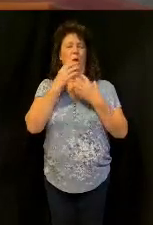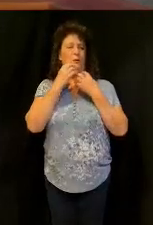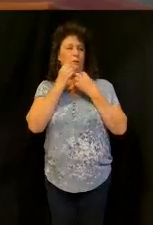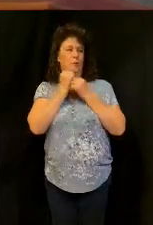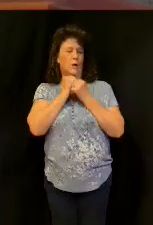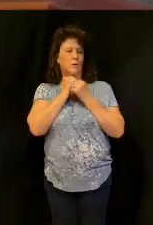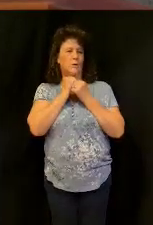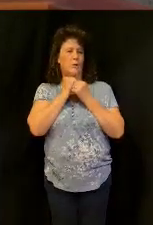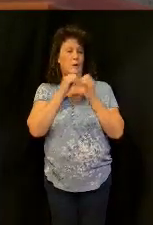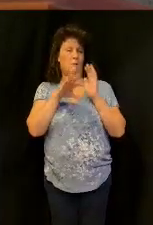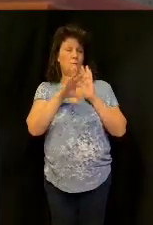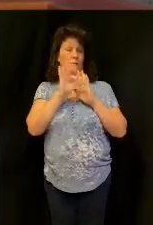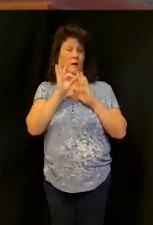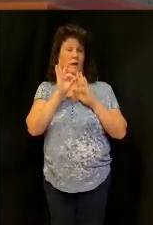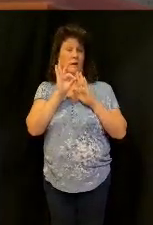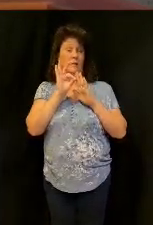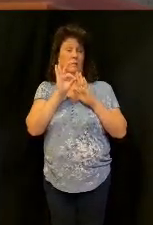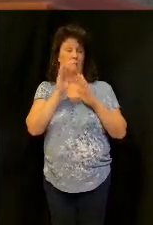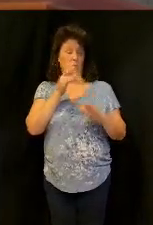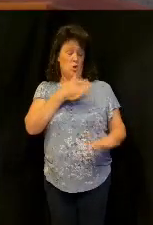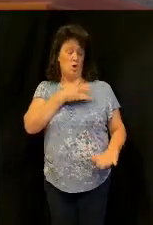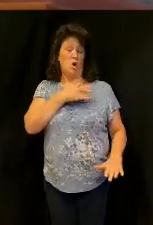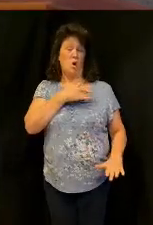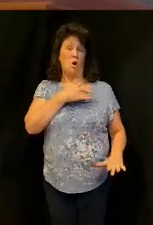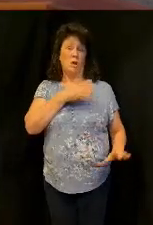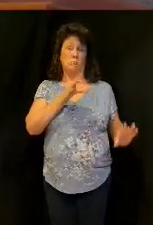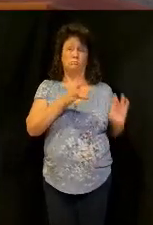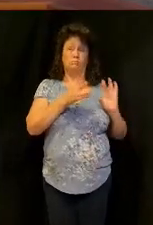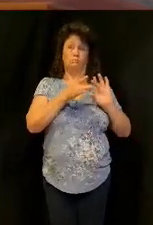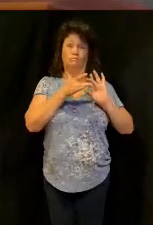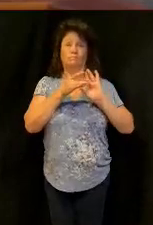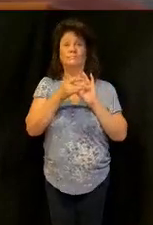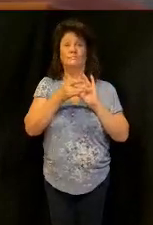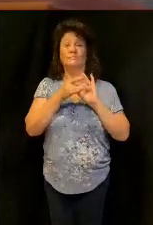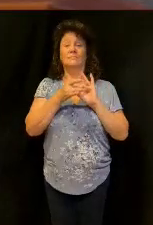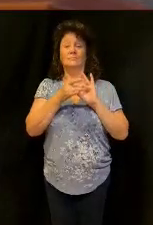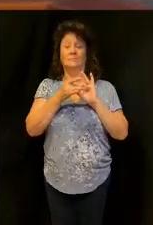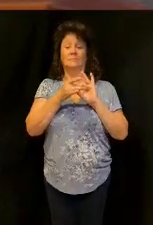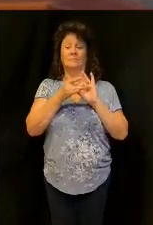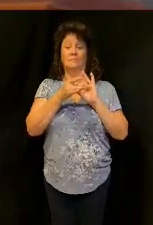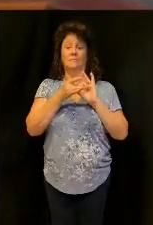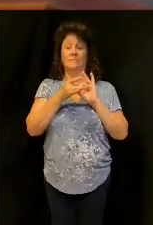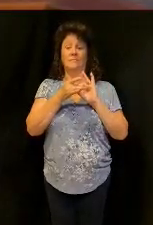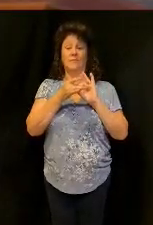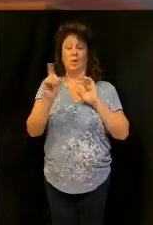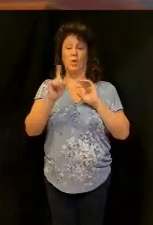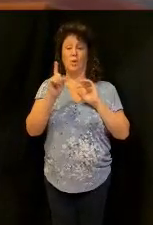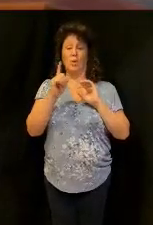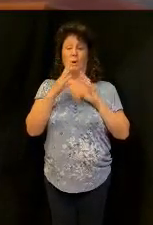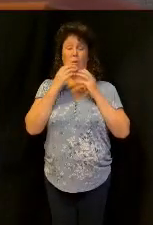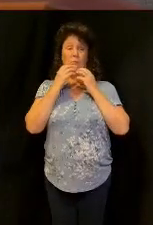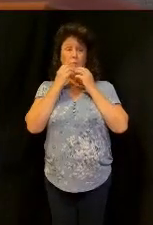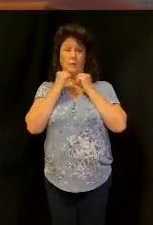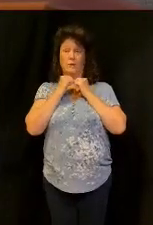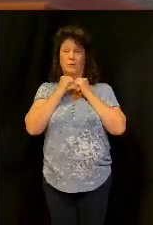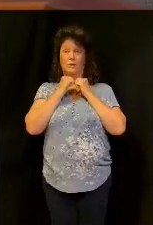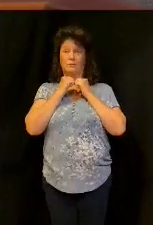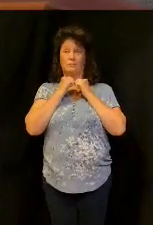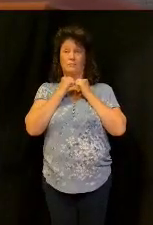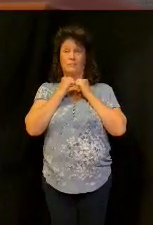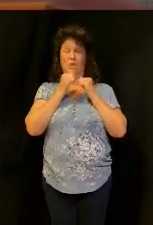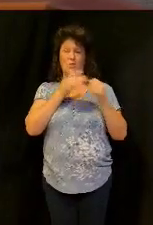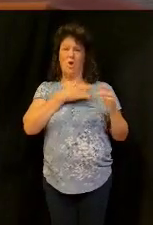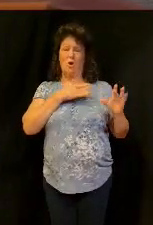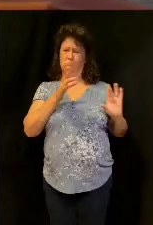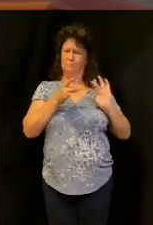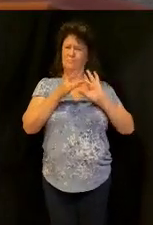say? There you're what? Your heart will be also. Wherever your treasure is, your heart will be there.